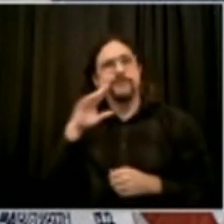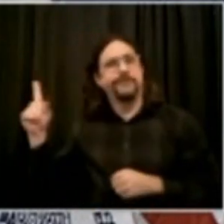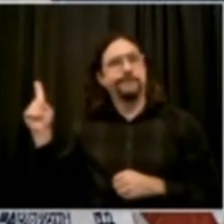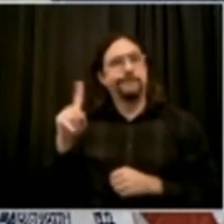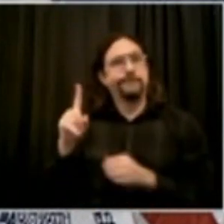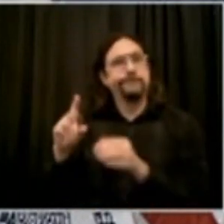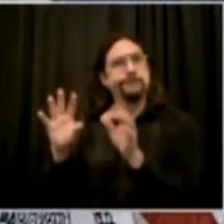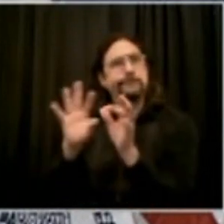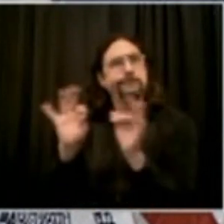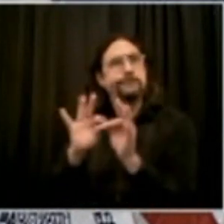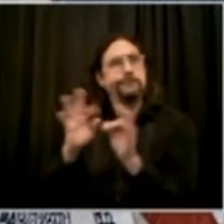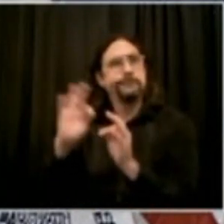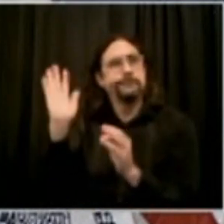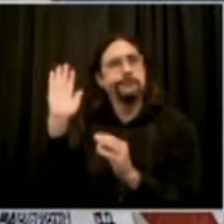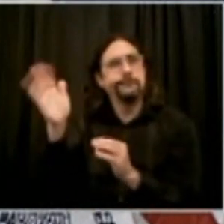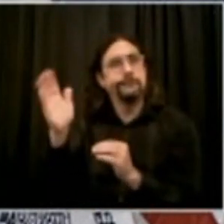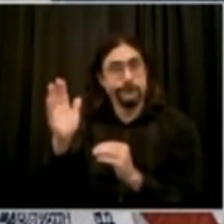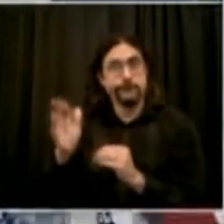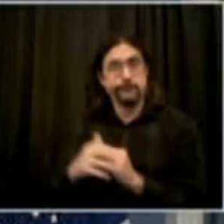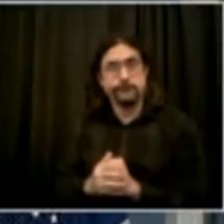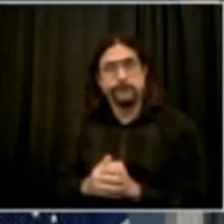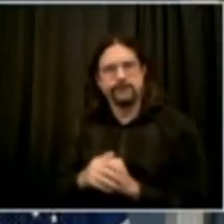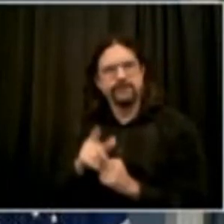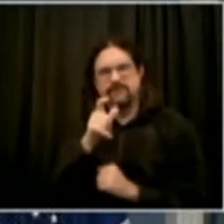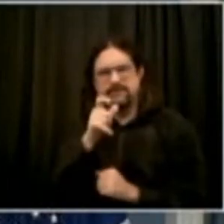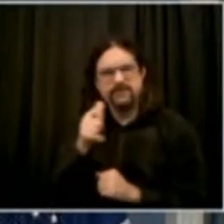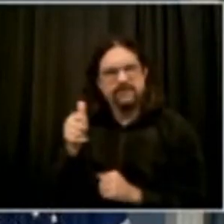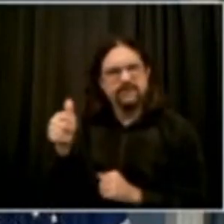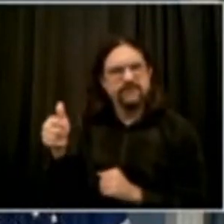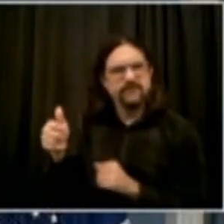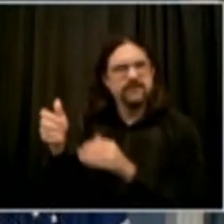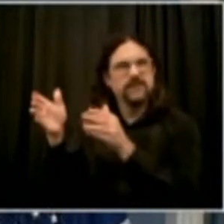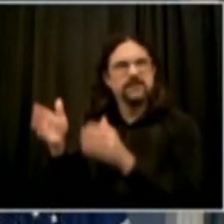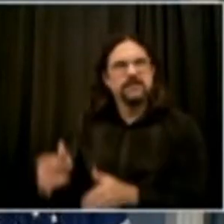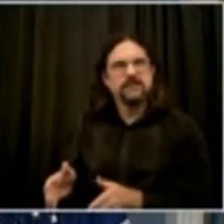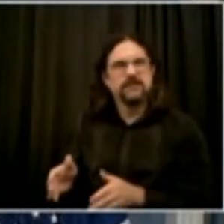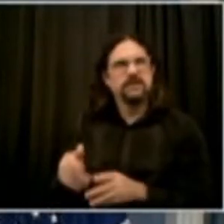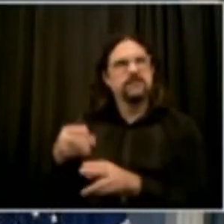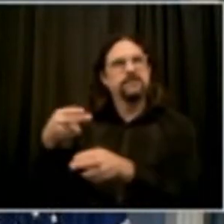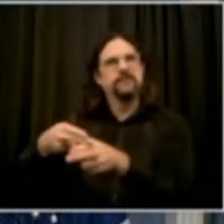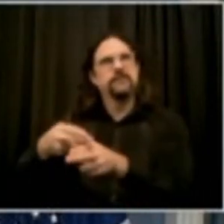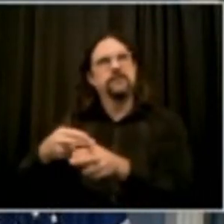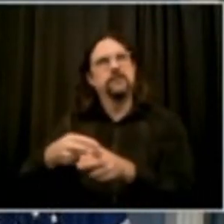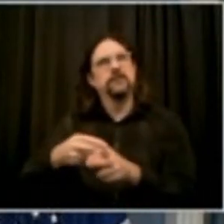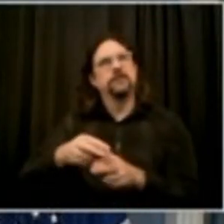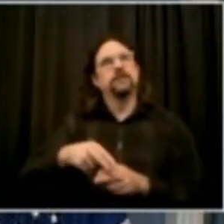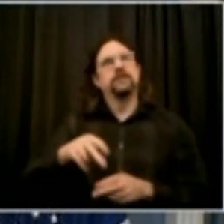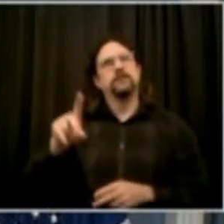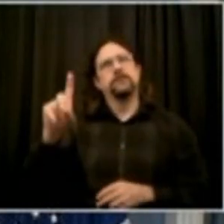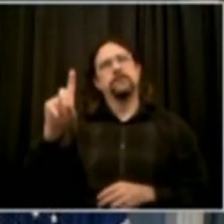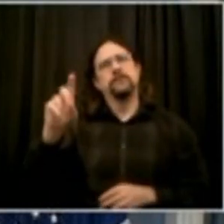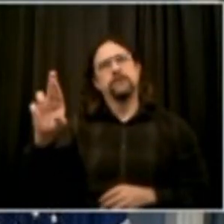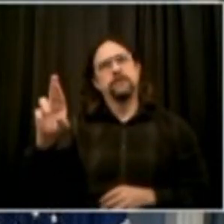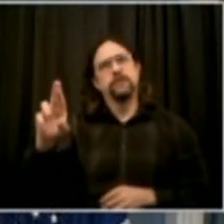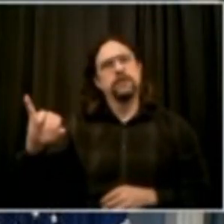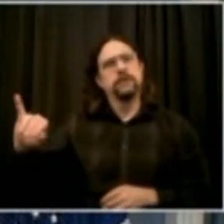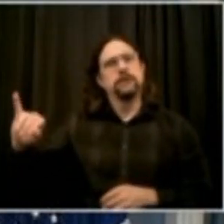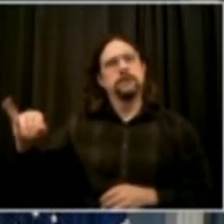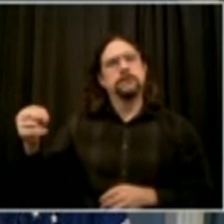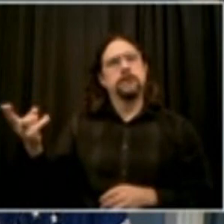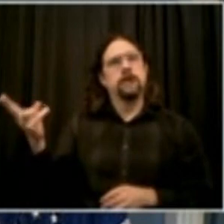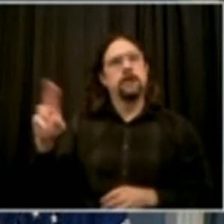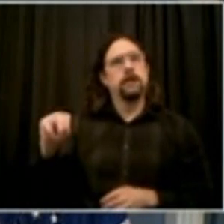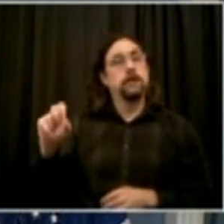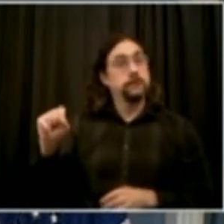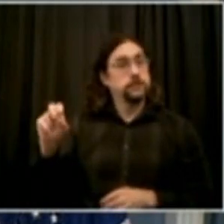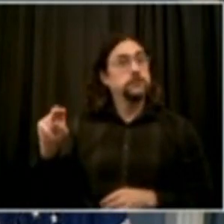of Test and Trace, Dr. Amanda Johnson. Welcome, doctor. Thank you so much, Mr. Mayor. As the mayor